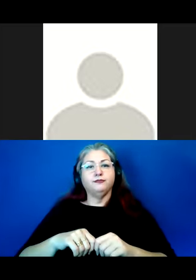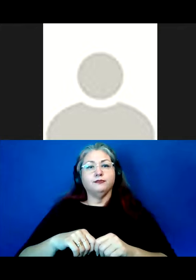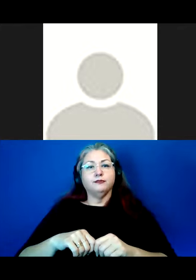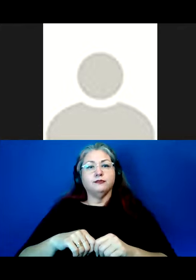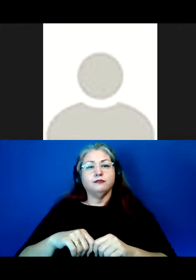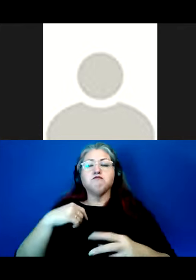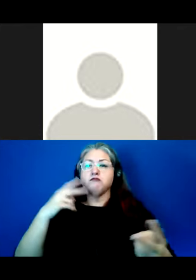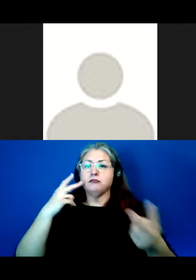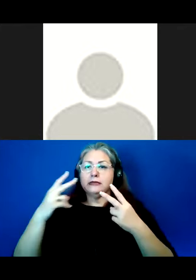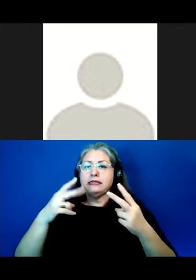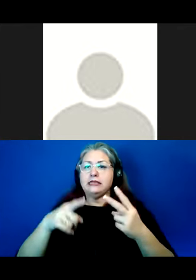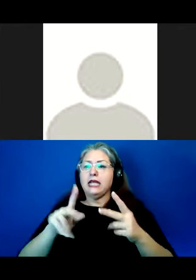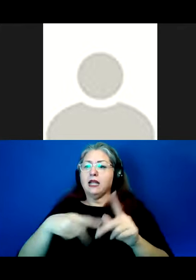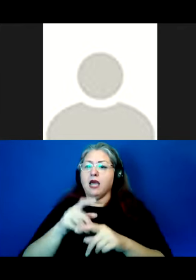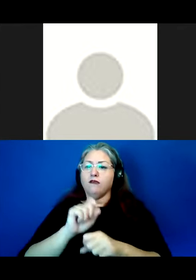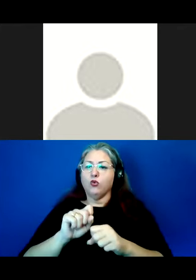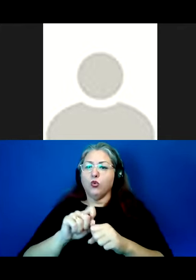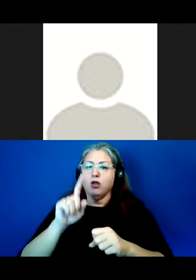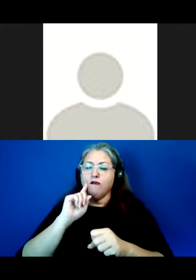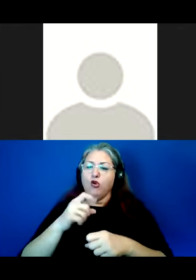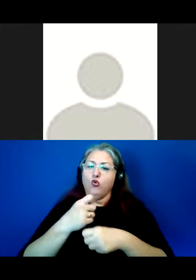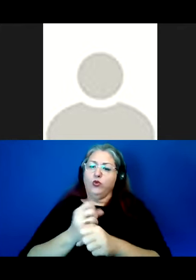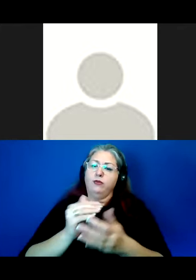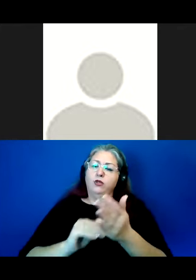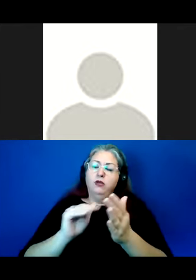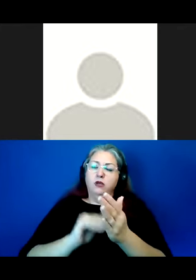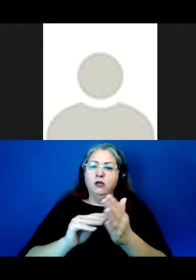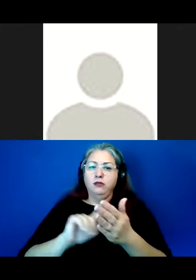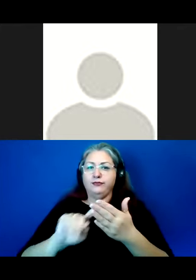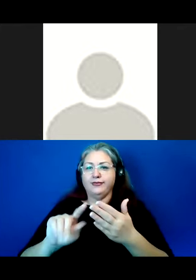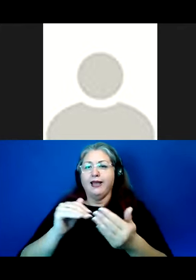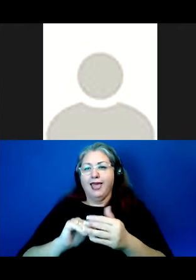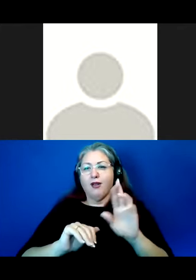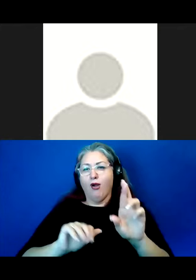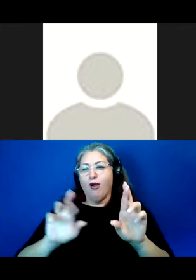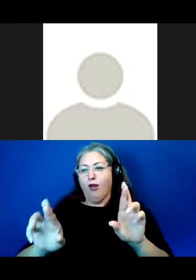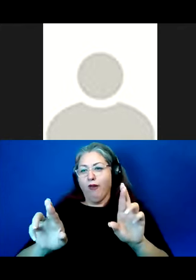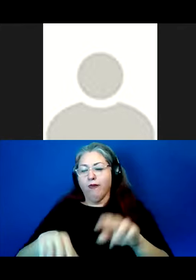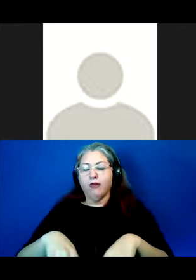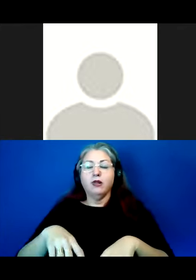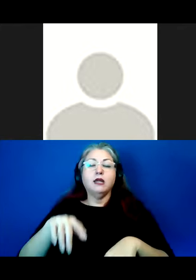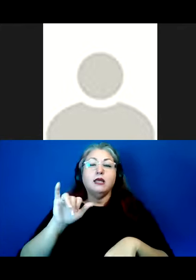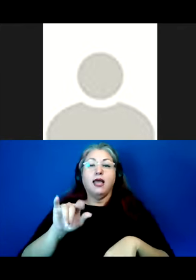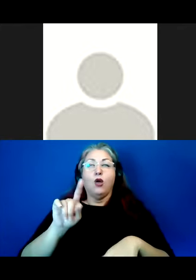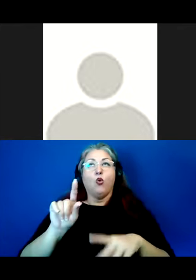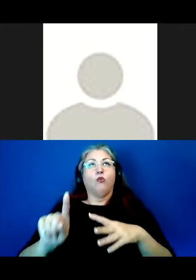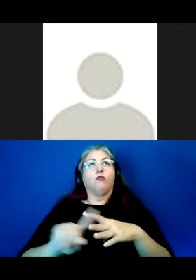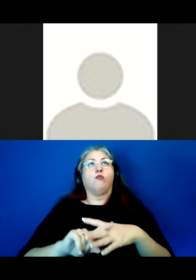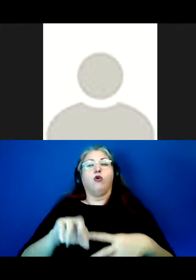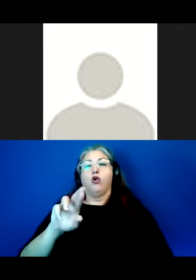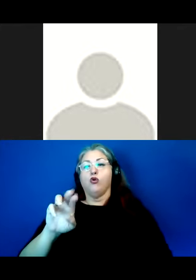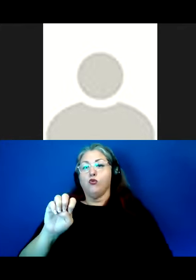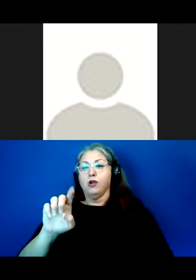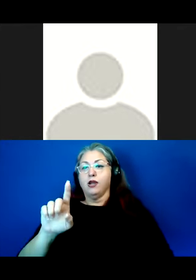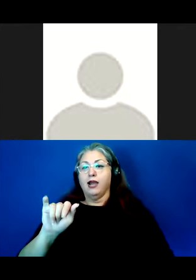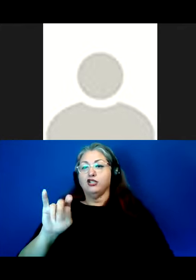I've seen most of this work in relation to reproducible research, the two other R words, but the R word that comes to my mind is relationality.